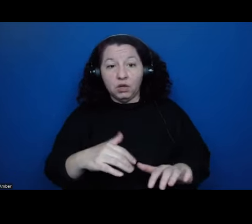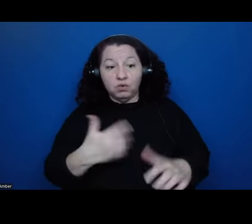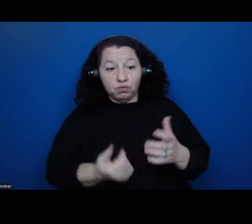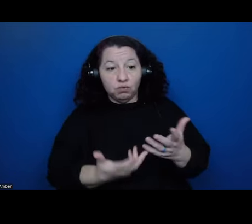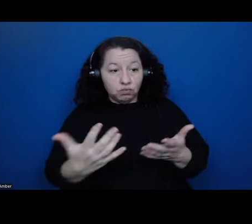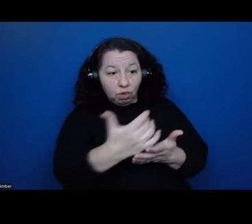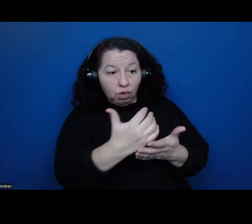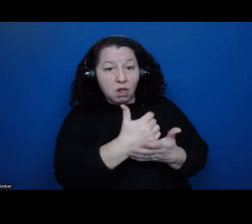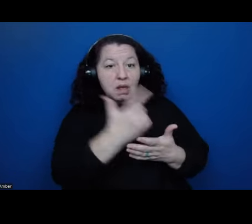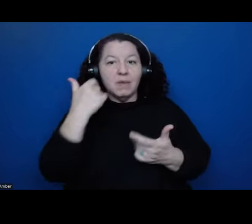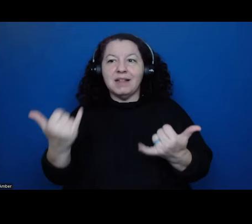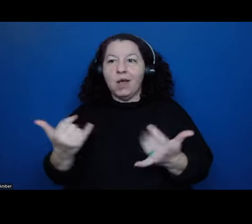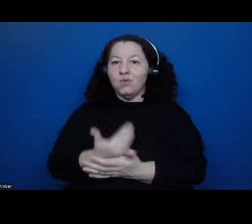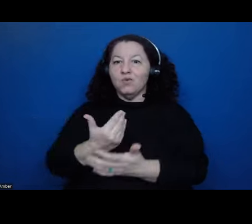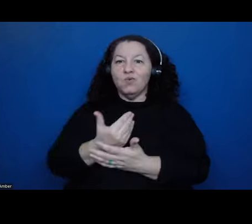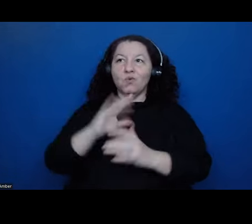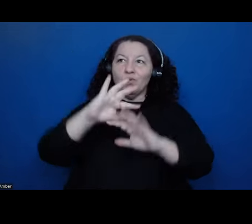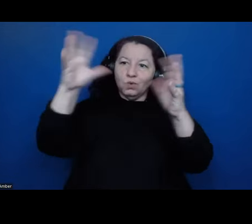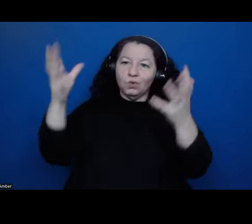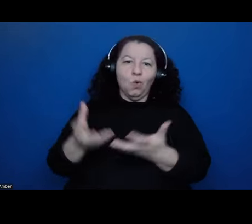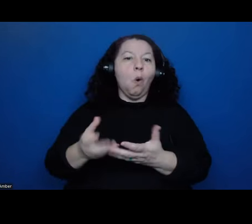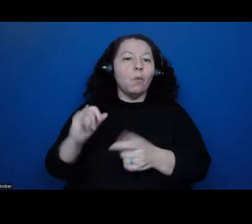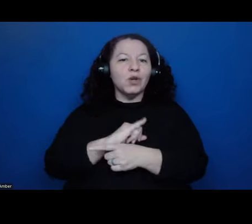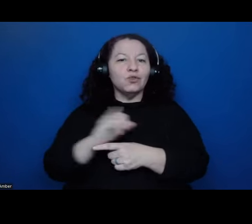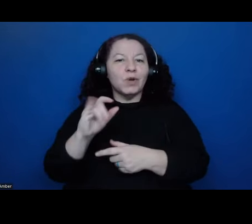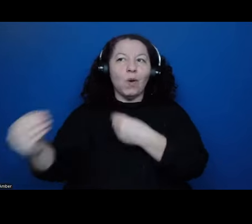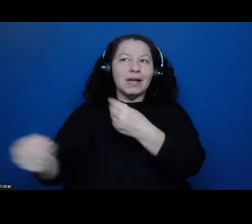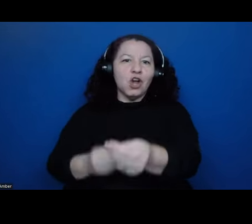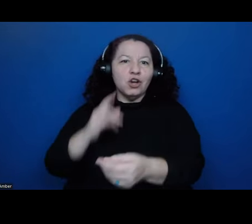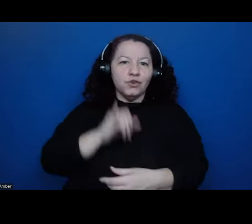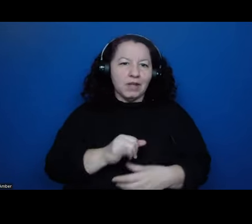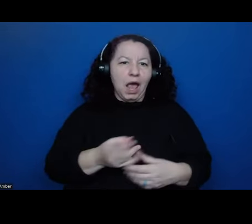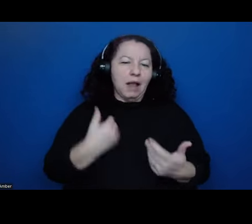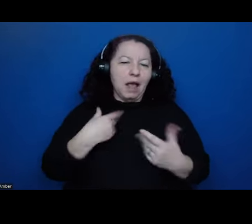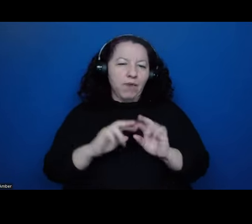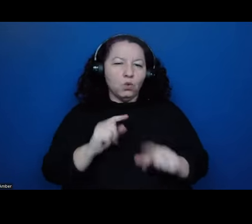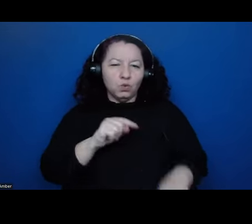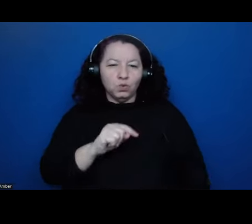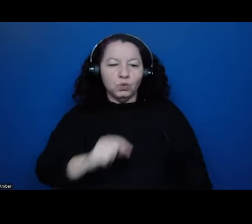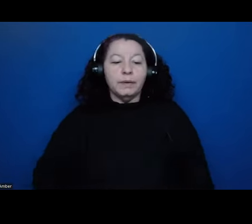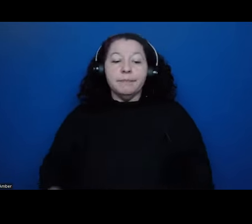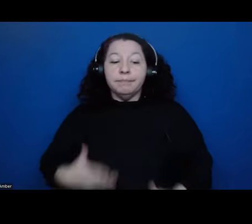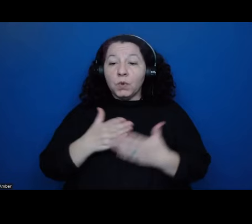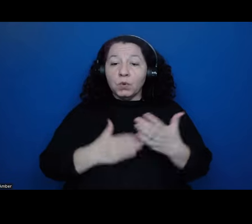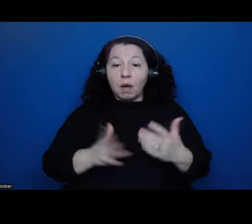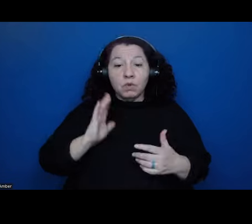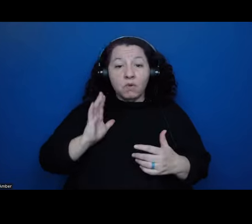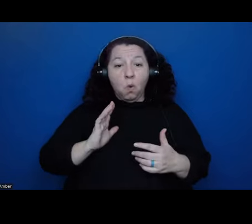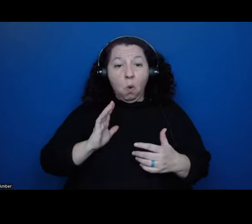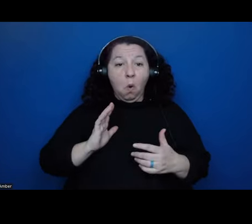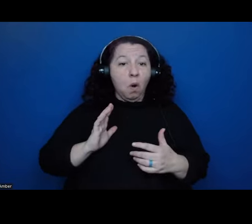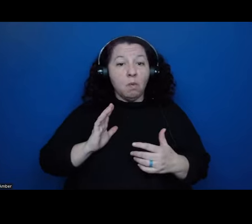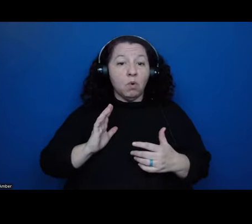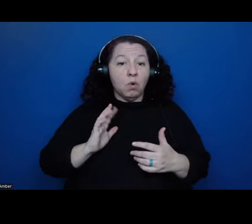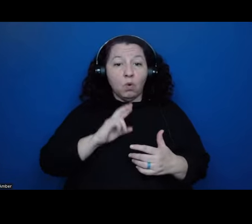now this new global industry for that, um, or exchange for that. and so some of the former nobles of Tlaskala were